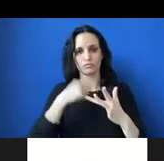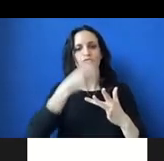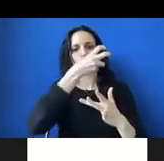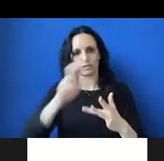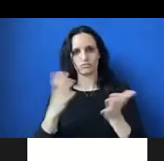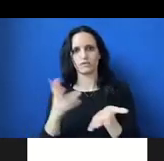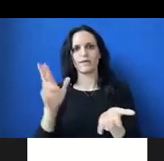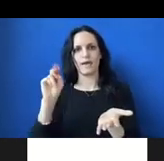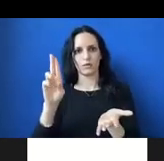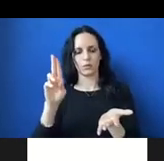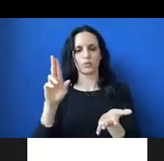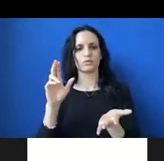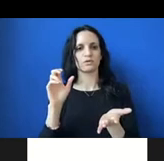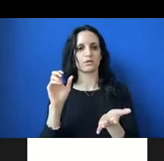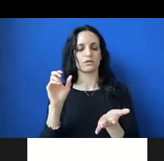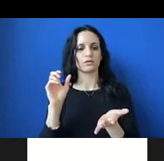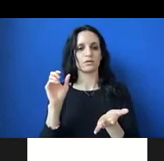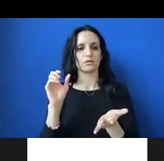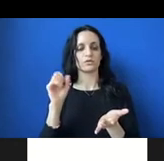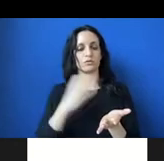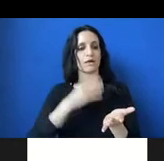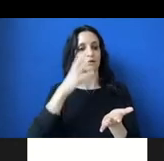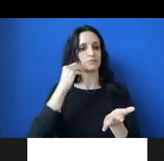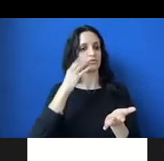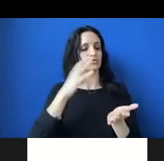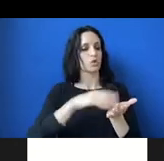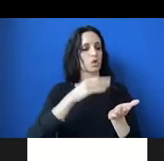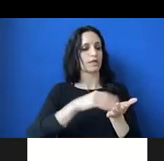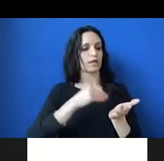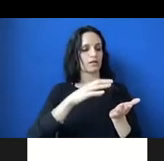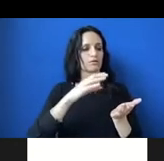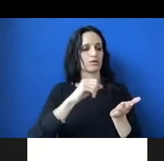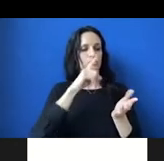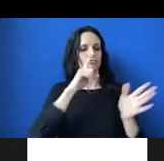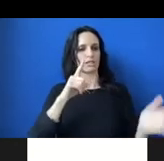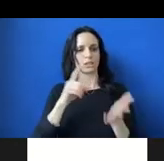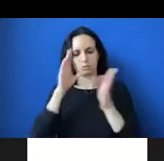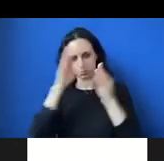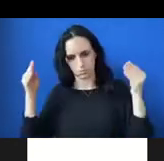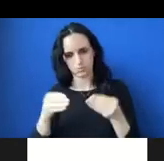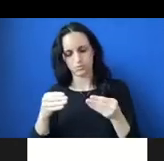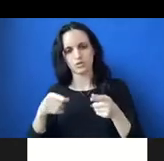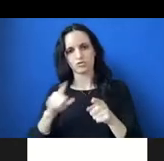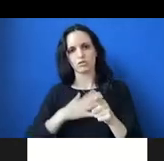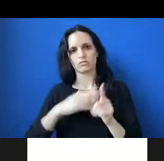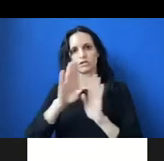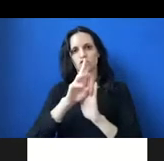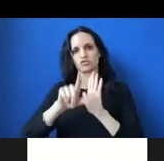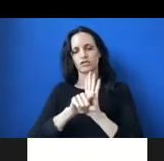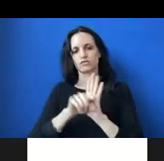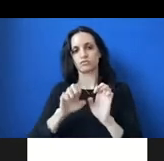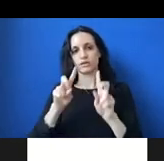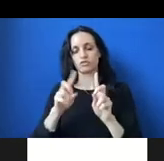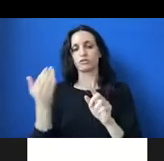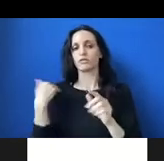so I could put experiential, experiential learning at the focal point of my undergraduate education. Last semester, I co